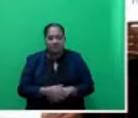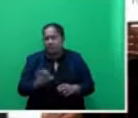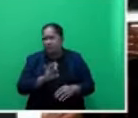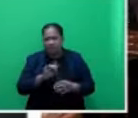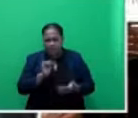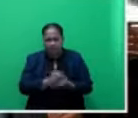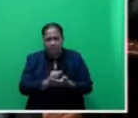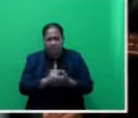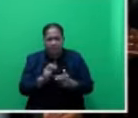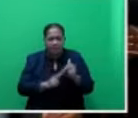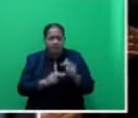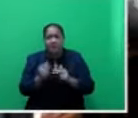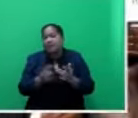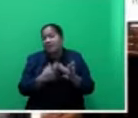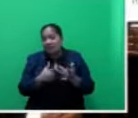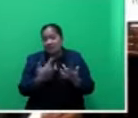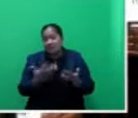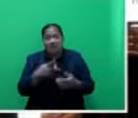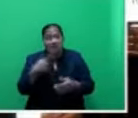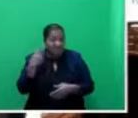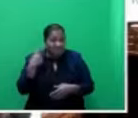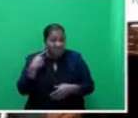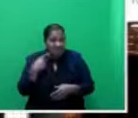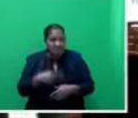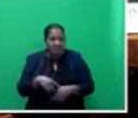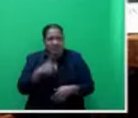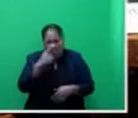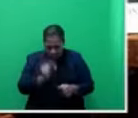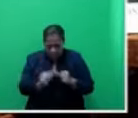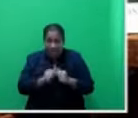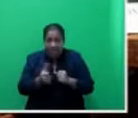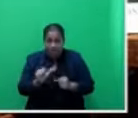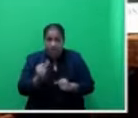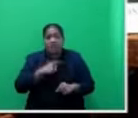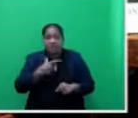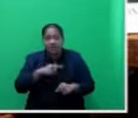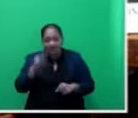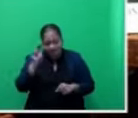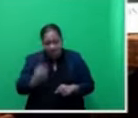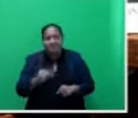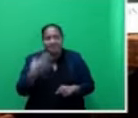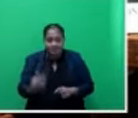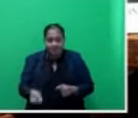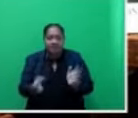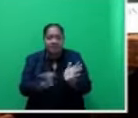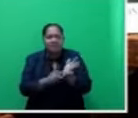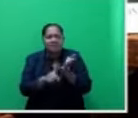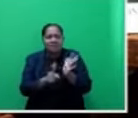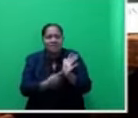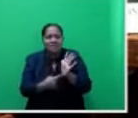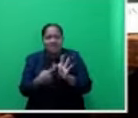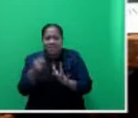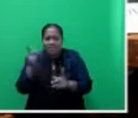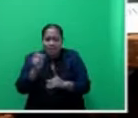kindergarten, it can be better used. That is why it needs to be a multi-purpose centre. And, of course, we